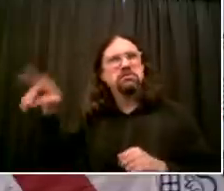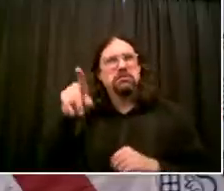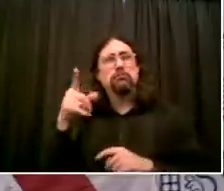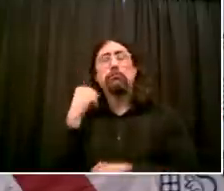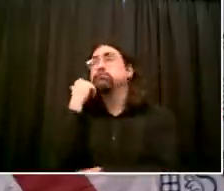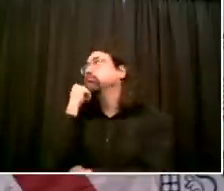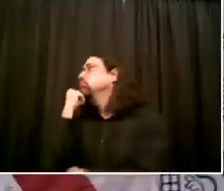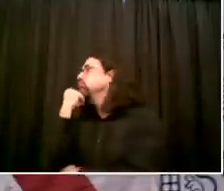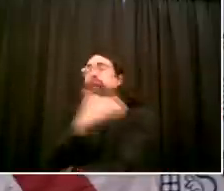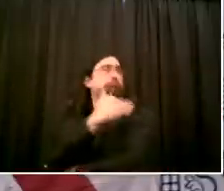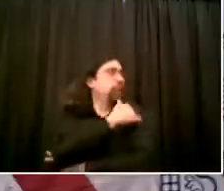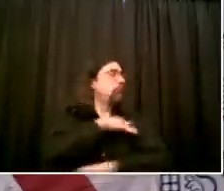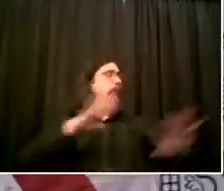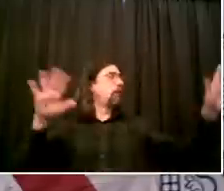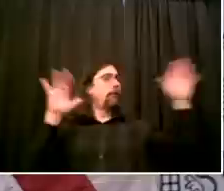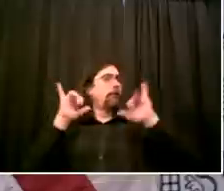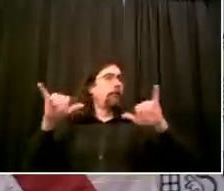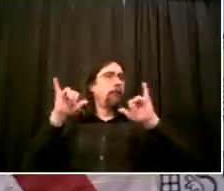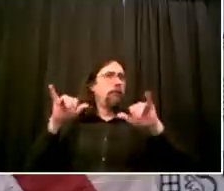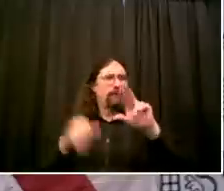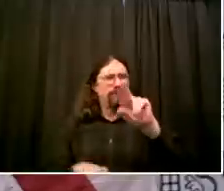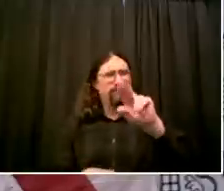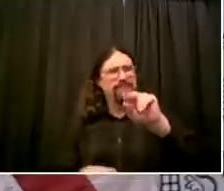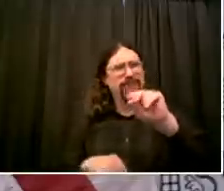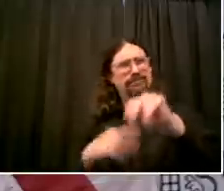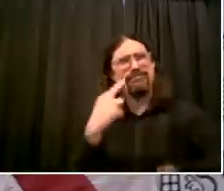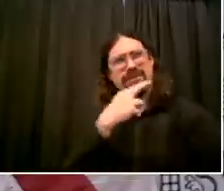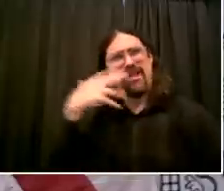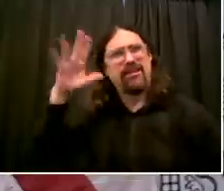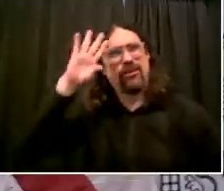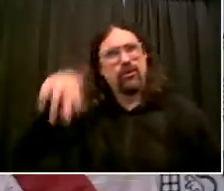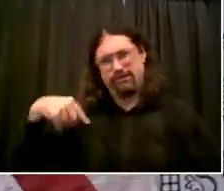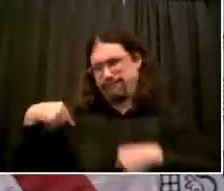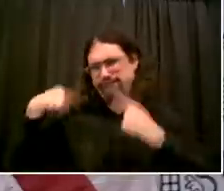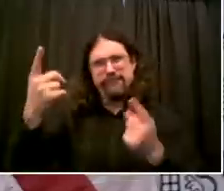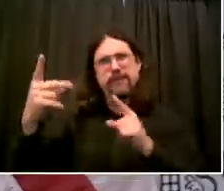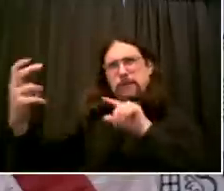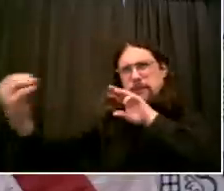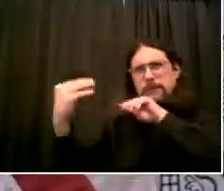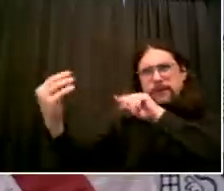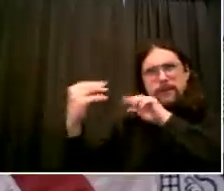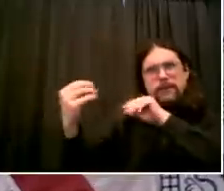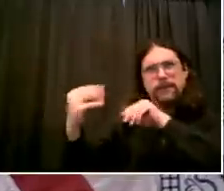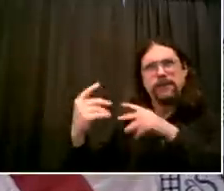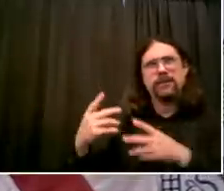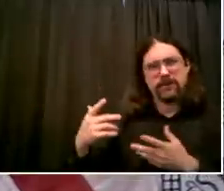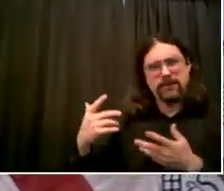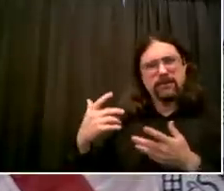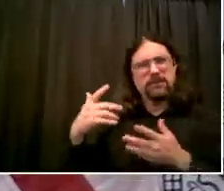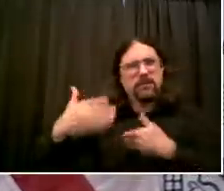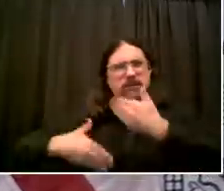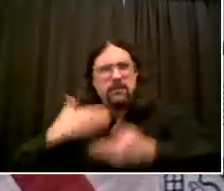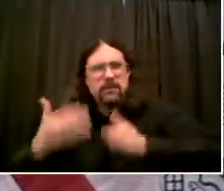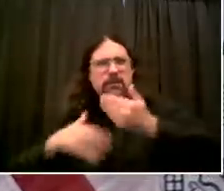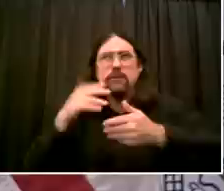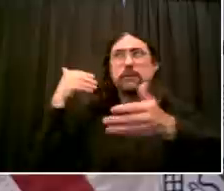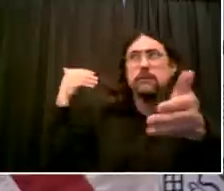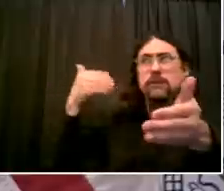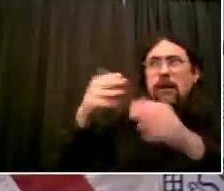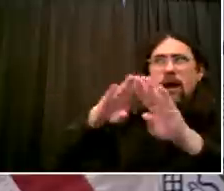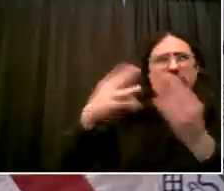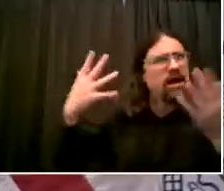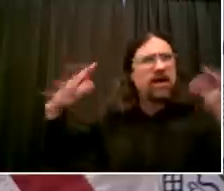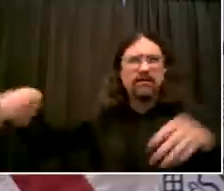achieve outdoor dining. I've said multiple times publicly that I thought we could find a way, but we had to get the specifics right.